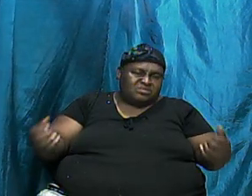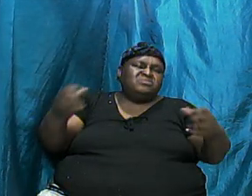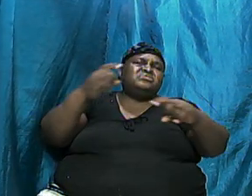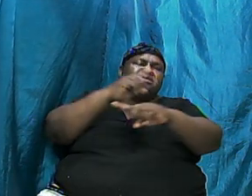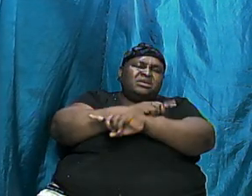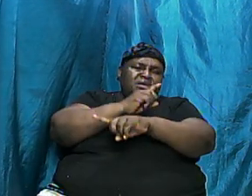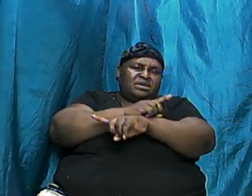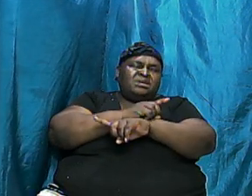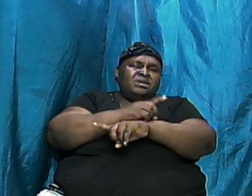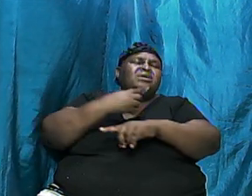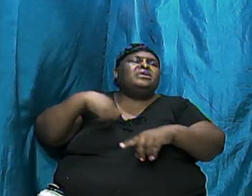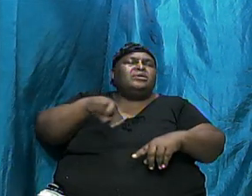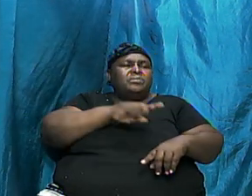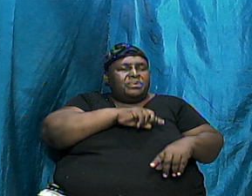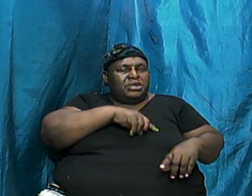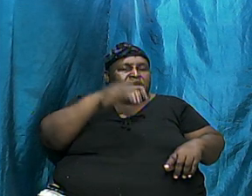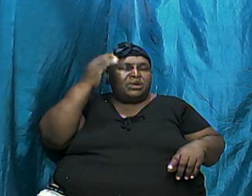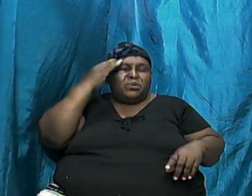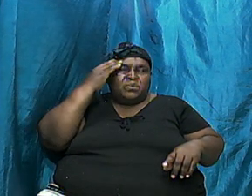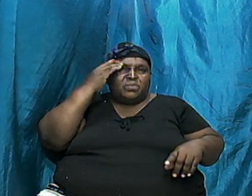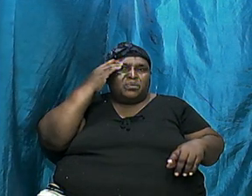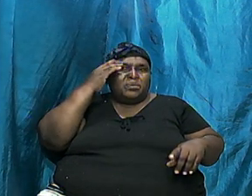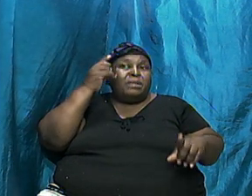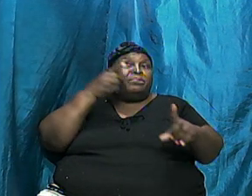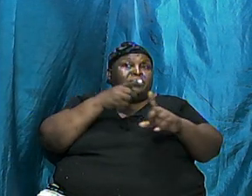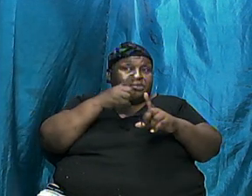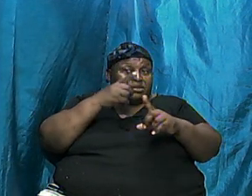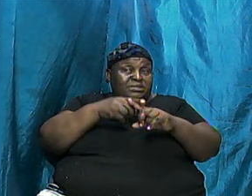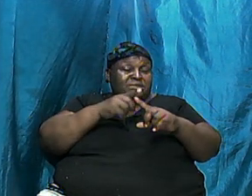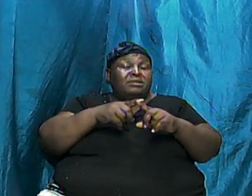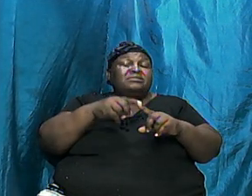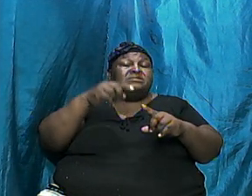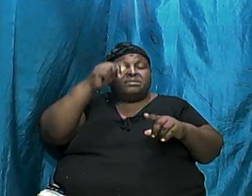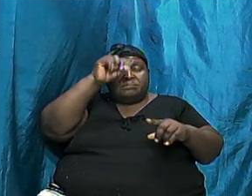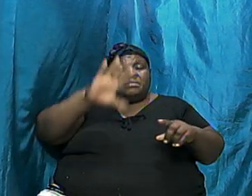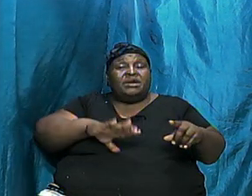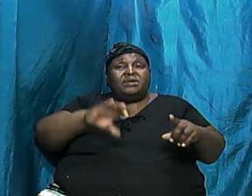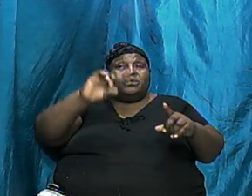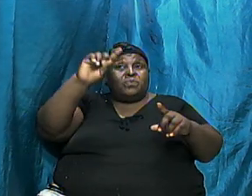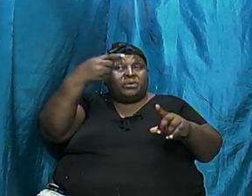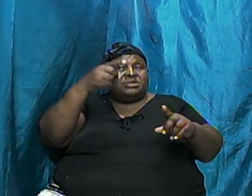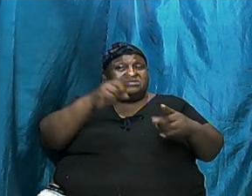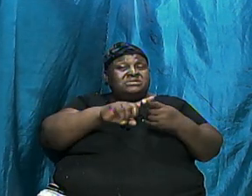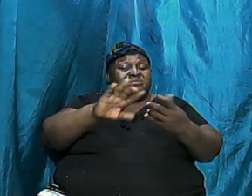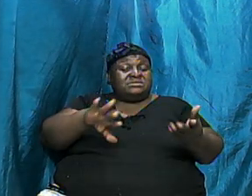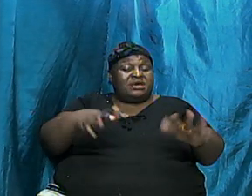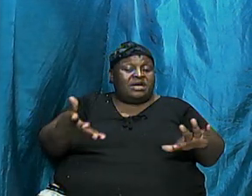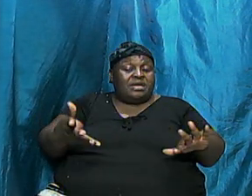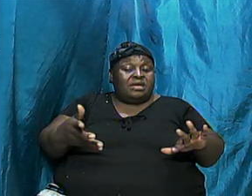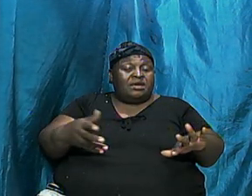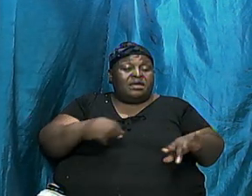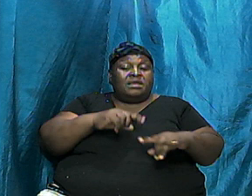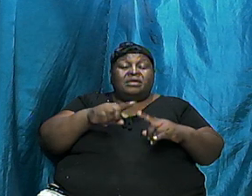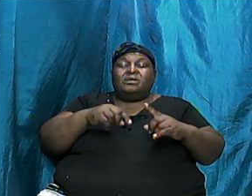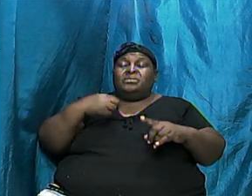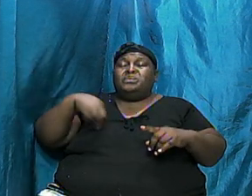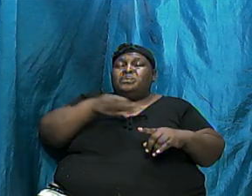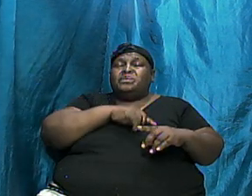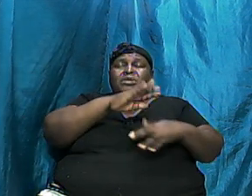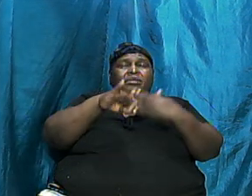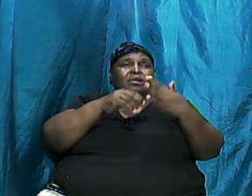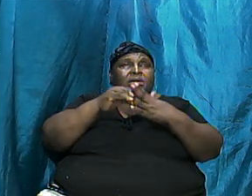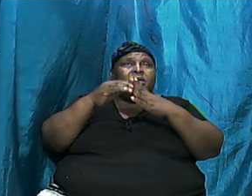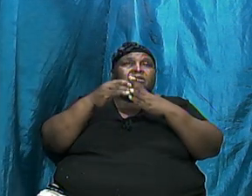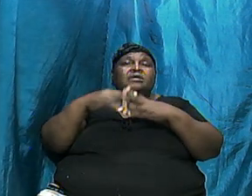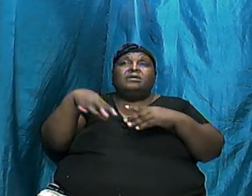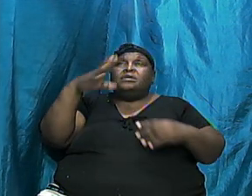man once to die. And then after that, the judgment. We know that we will all sleep. We know that that